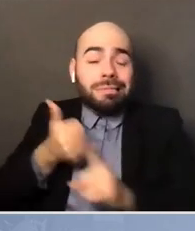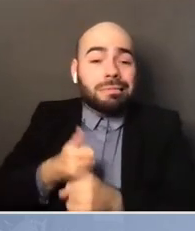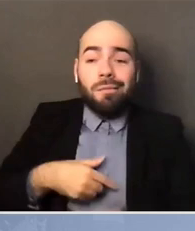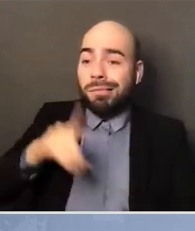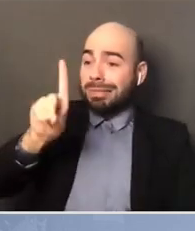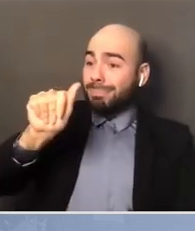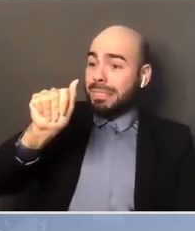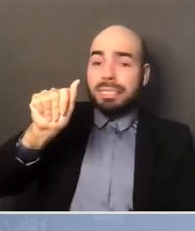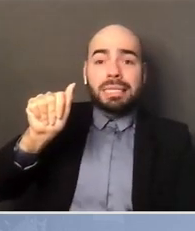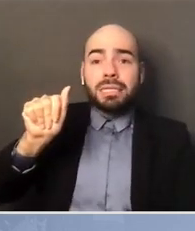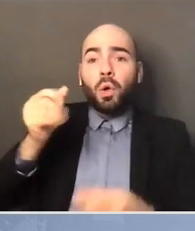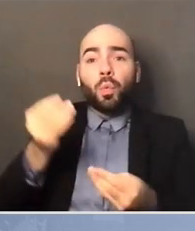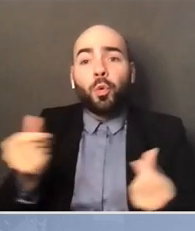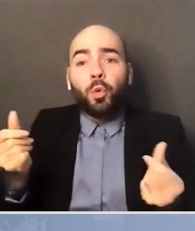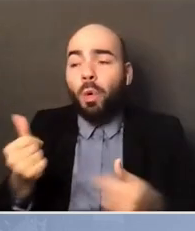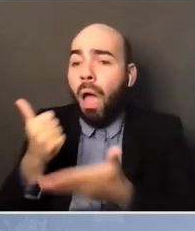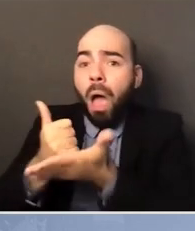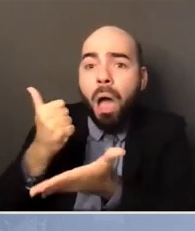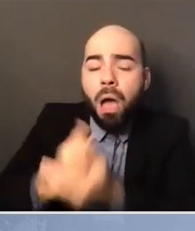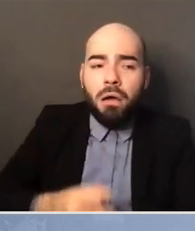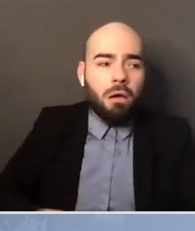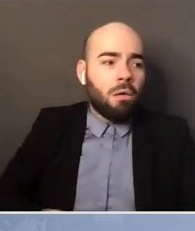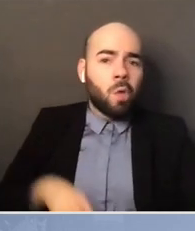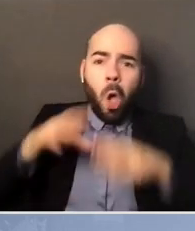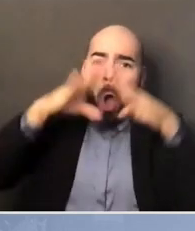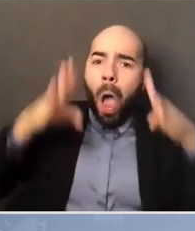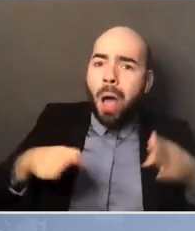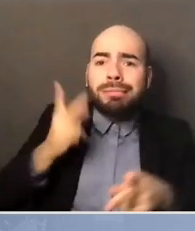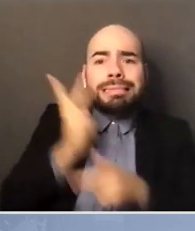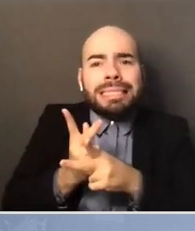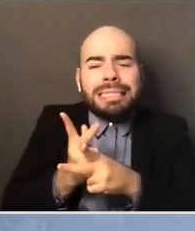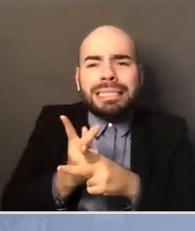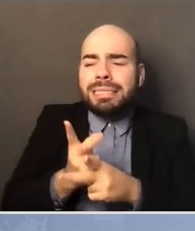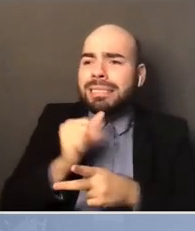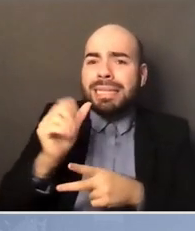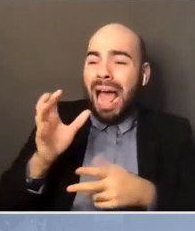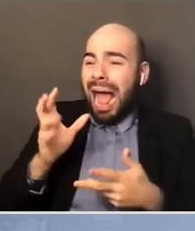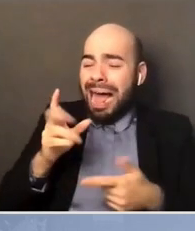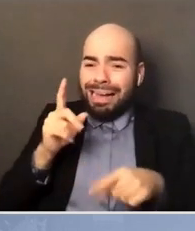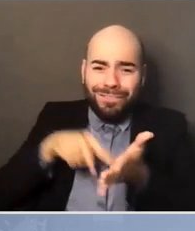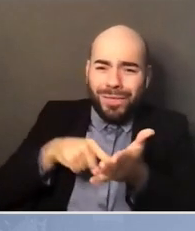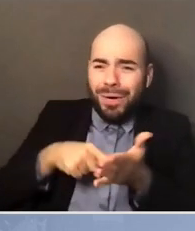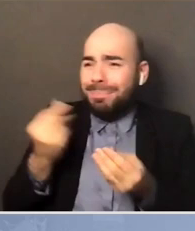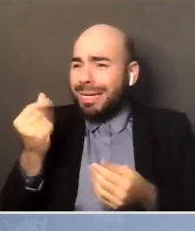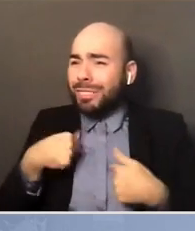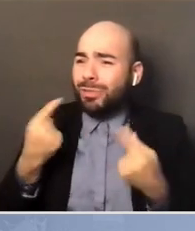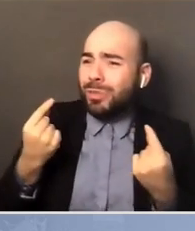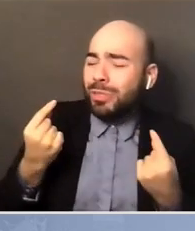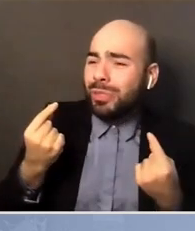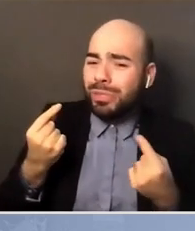to give up their house to pay for a medical bill when somebody in their family got sick.